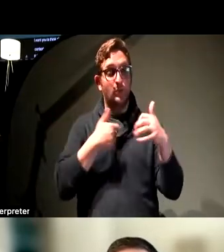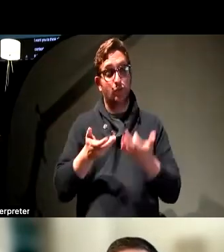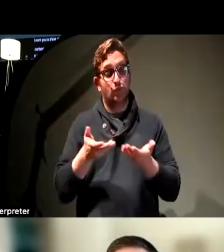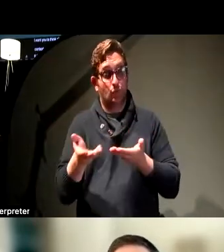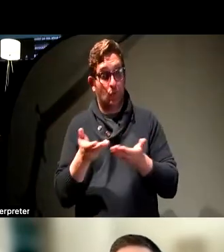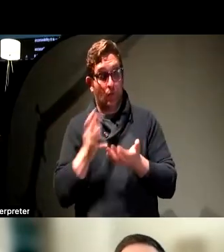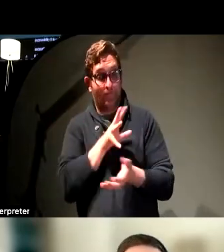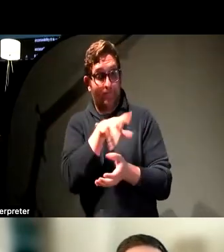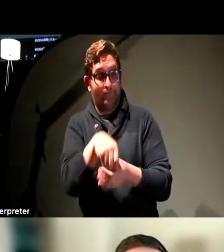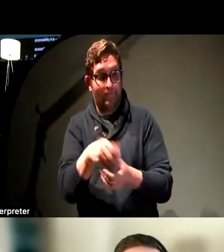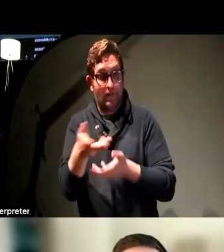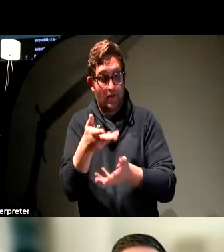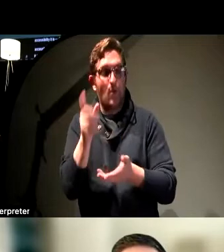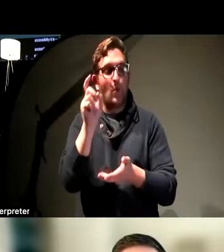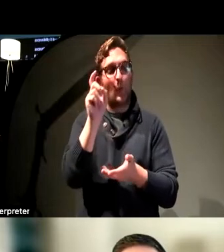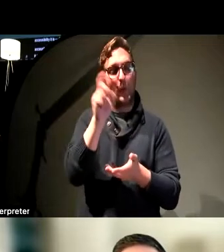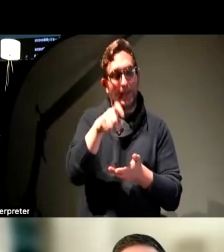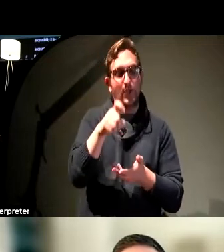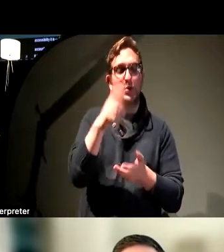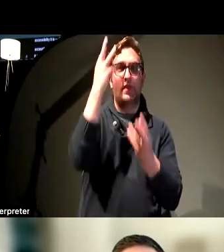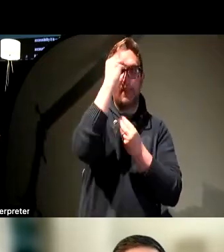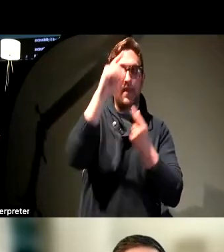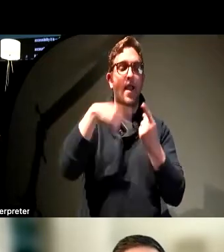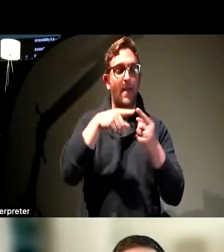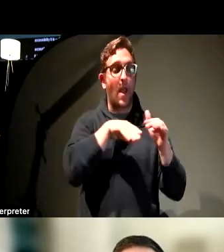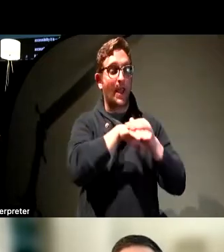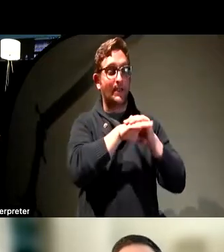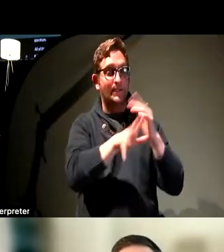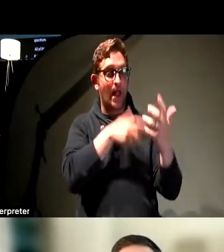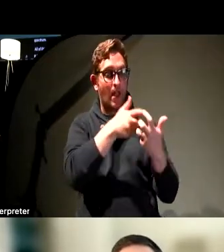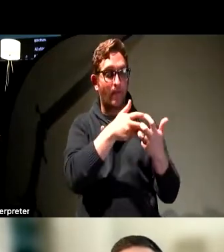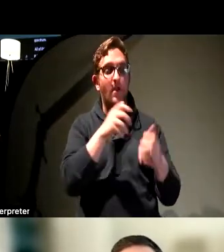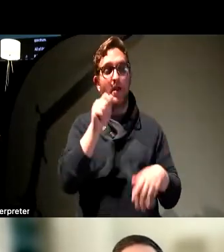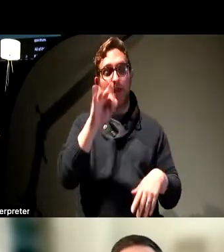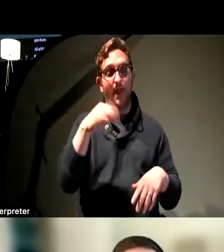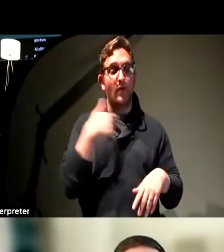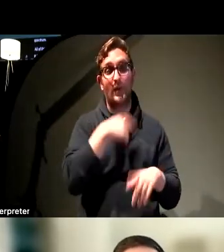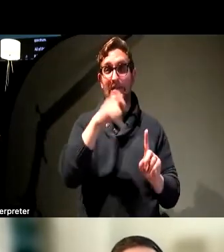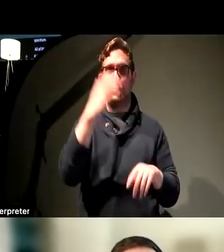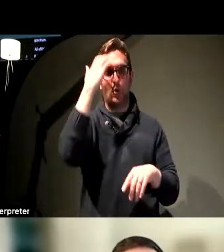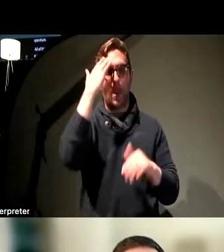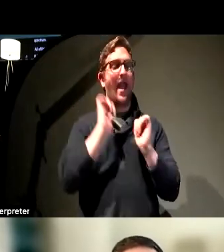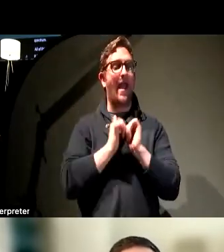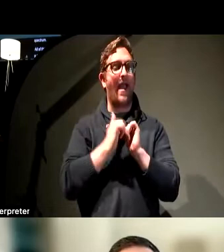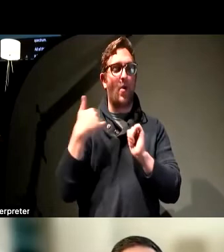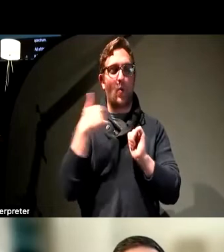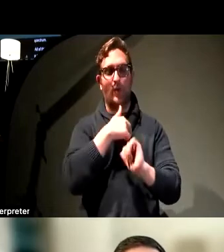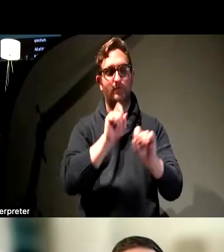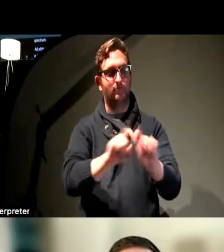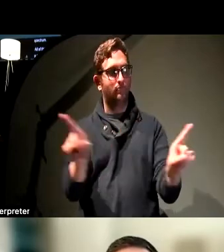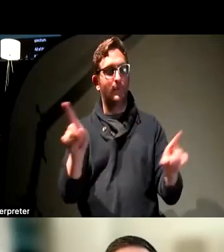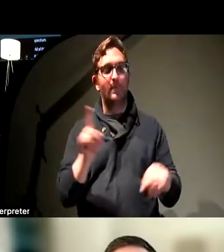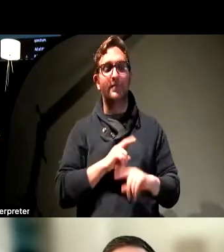we need to account for accessibility when we decide indeed what to put in front of them and how we put it out there. But brands